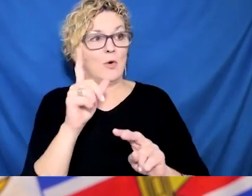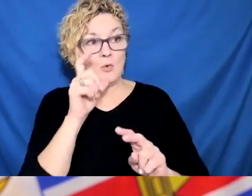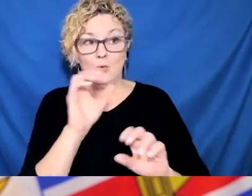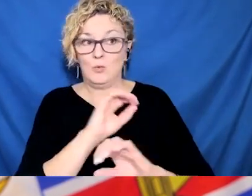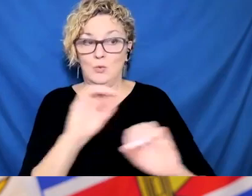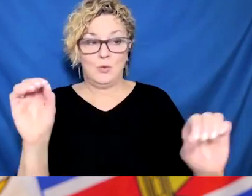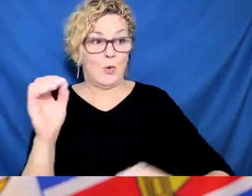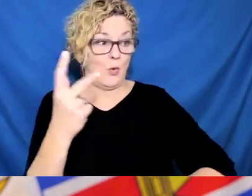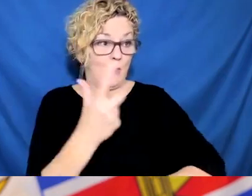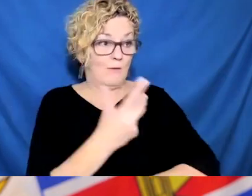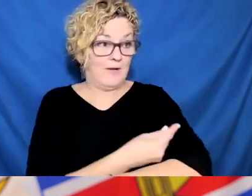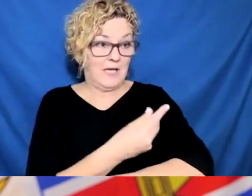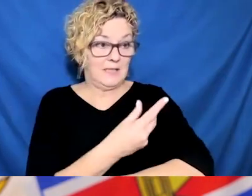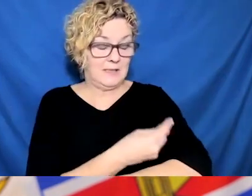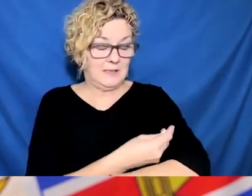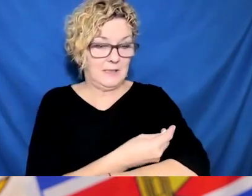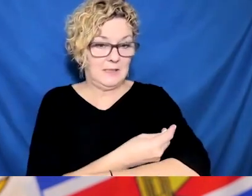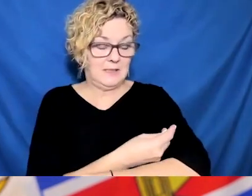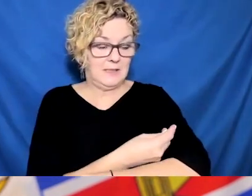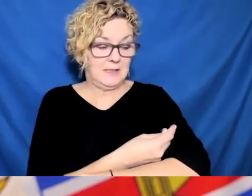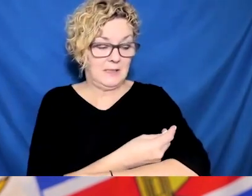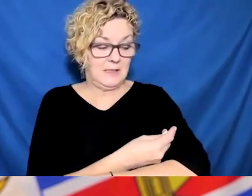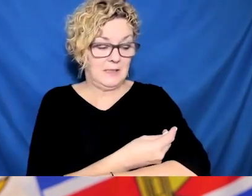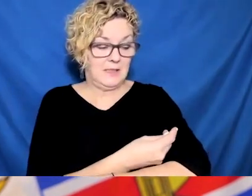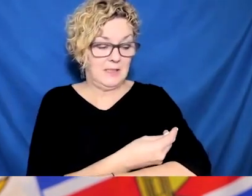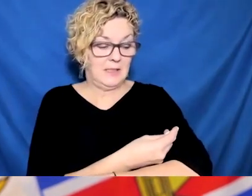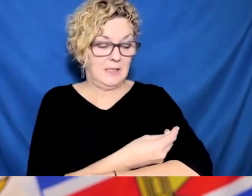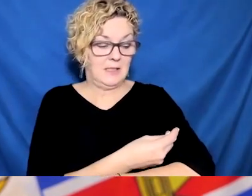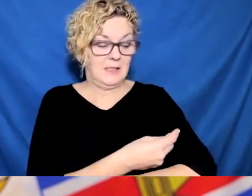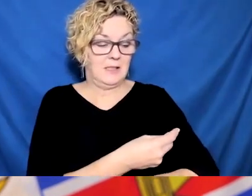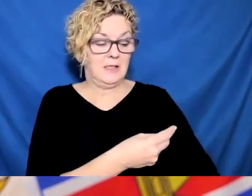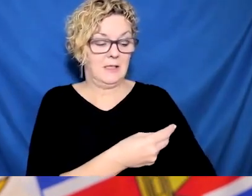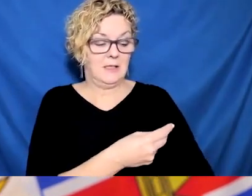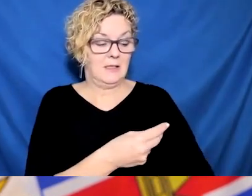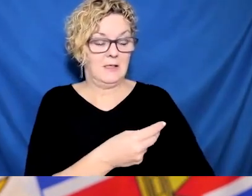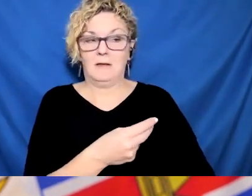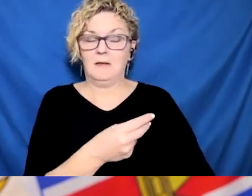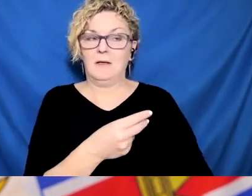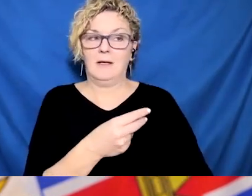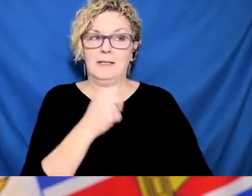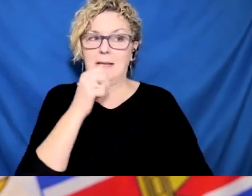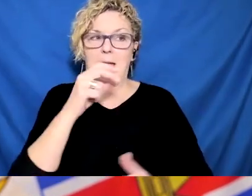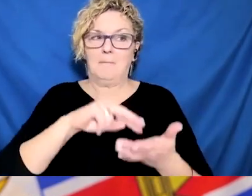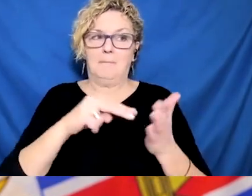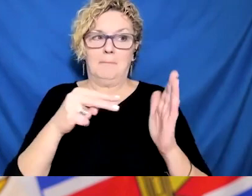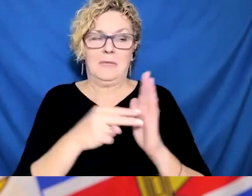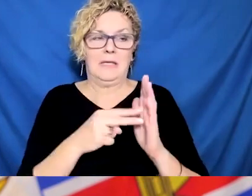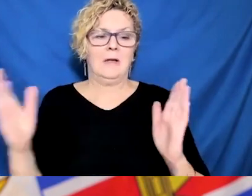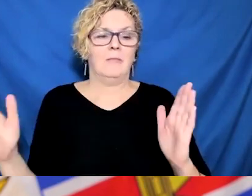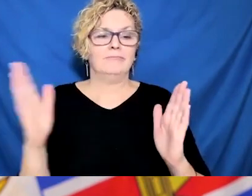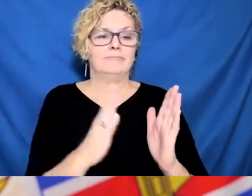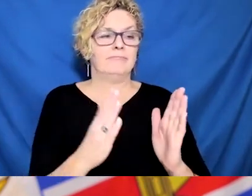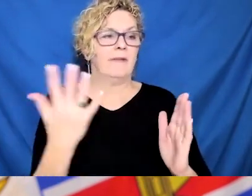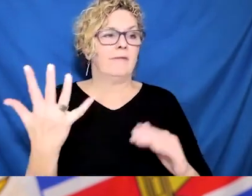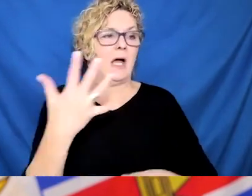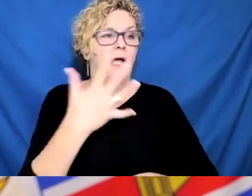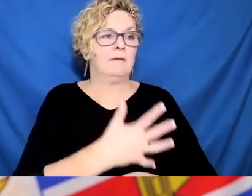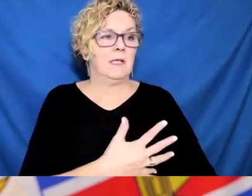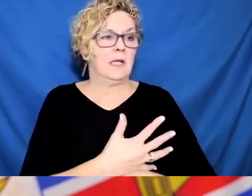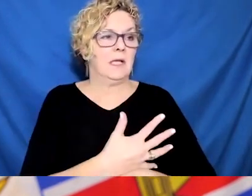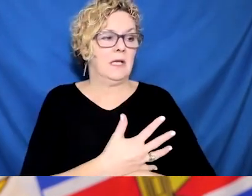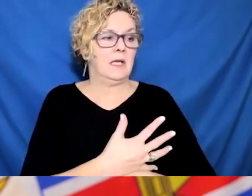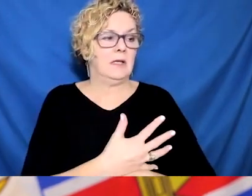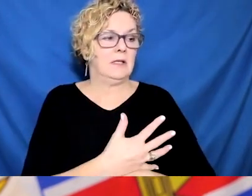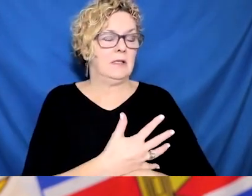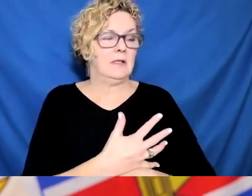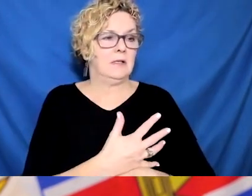restrictions, we should not be doing anything, we should just let it go because it's mild, and who cares? And